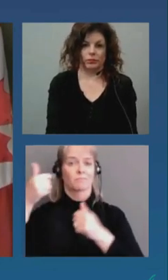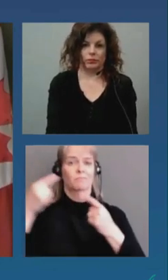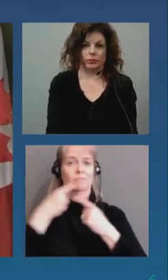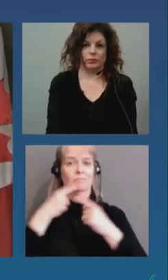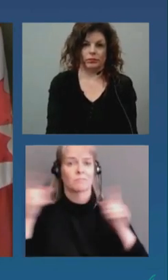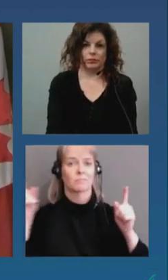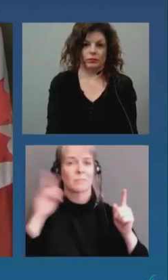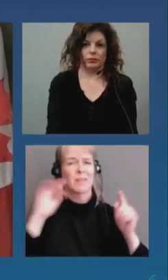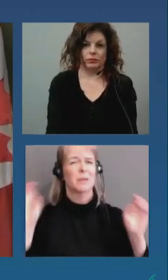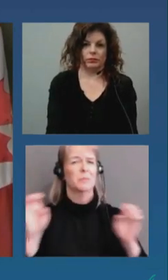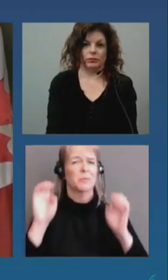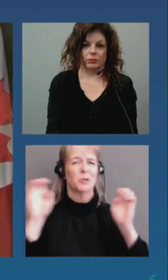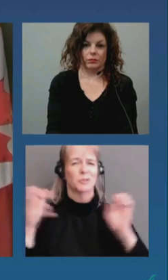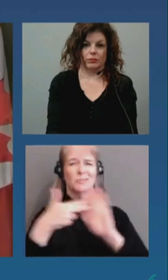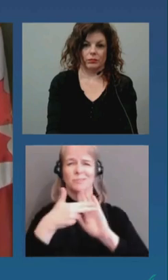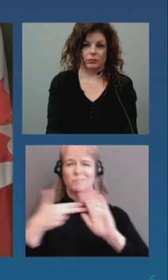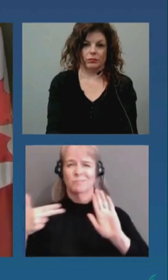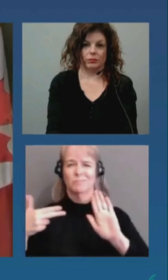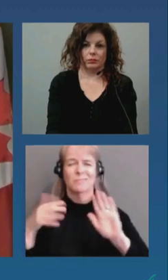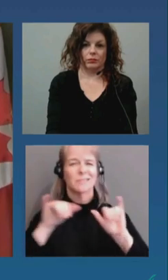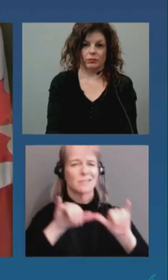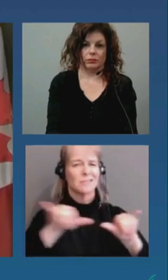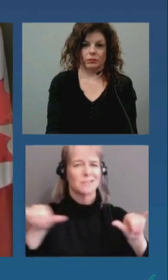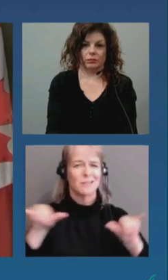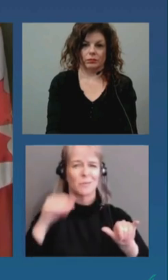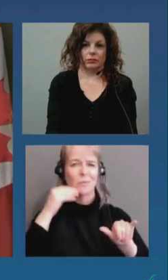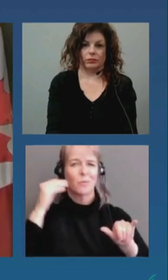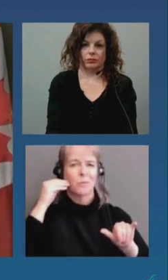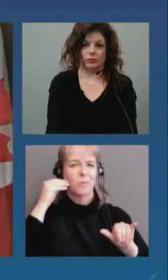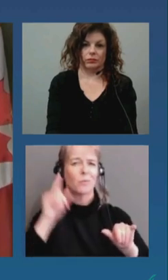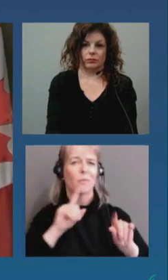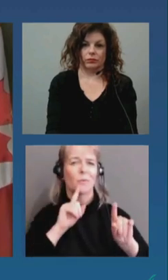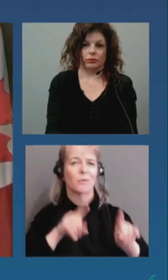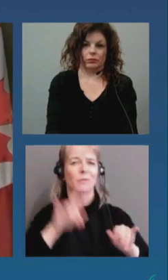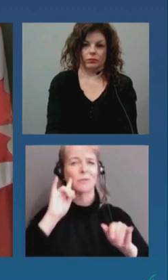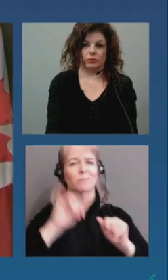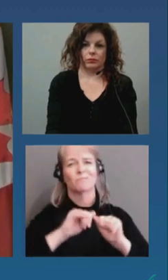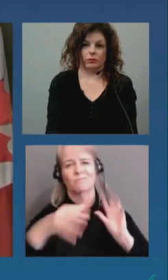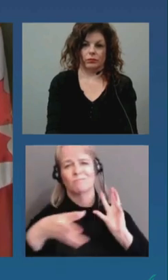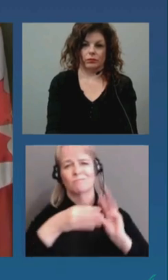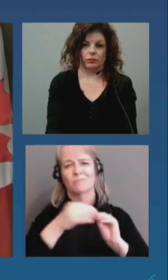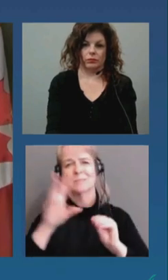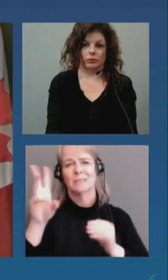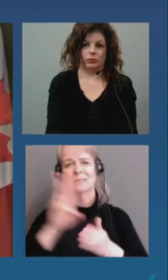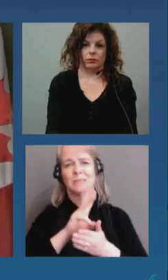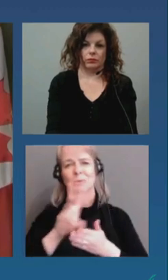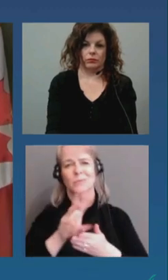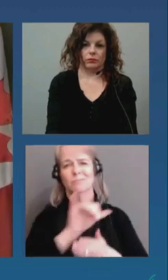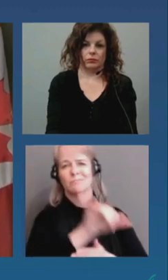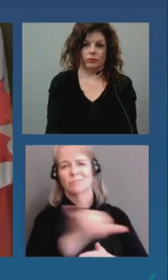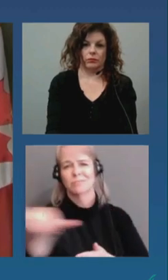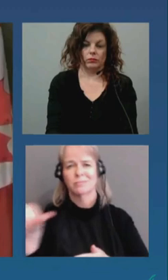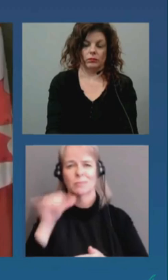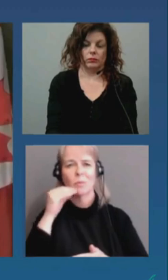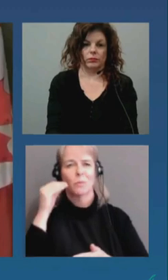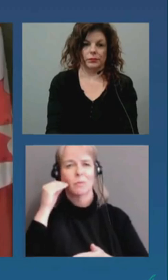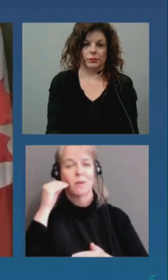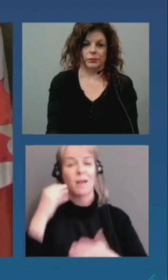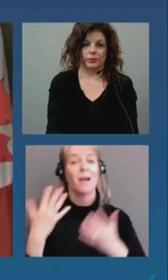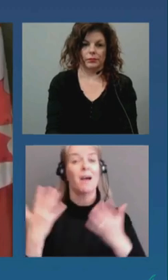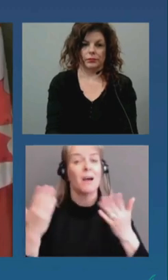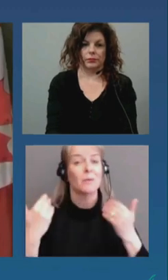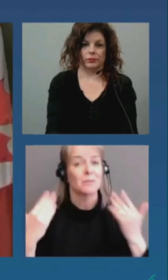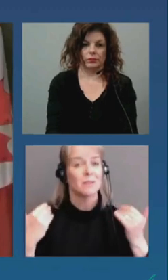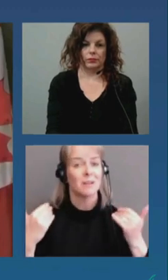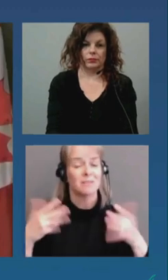and extending the stay at home order for two weeks for a total of six weeks limiting outdoor gatherings to members of your